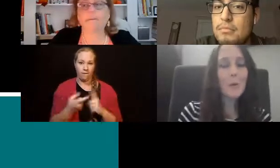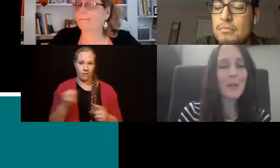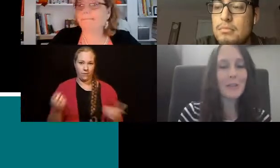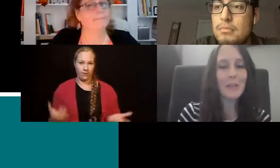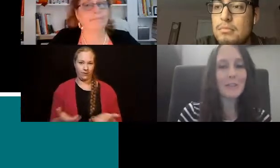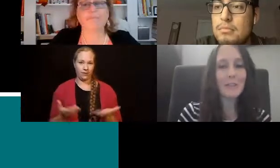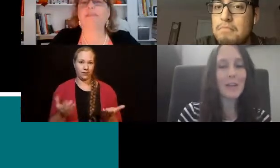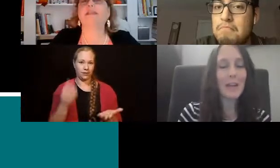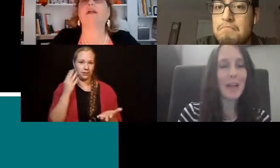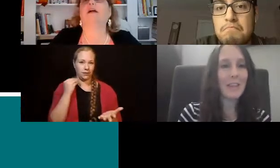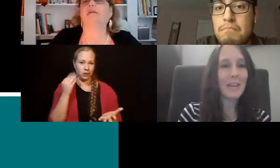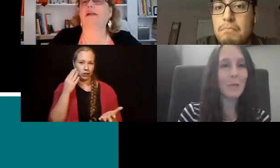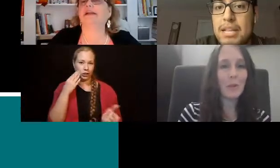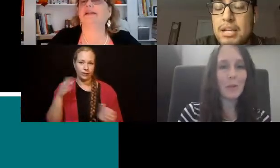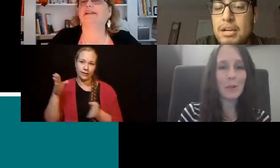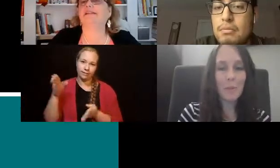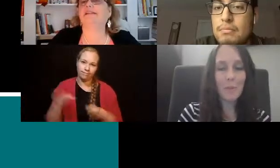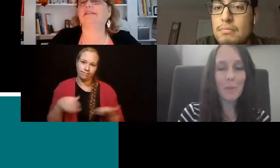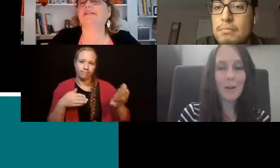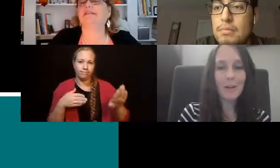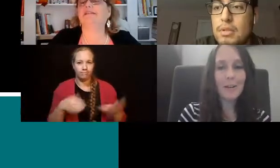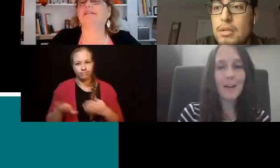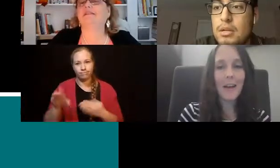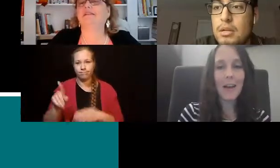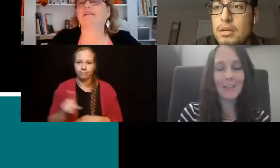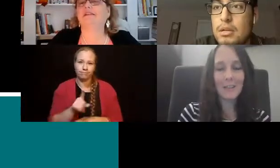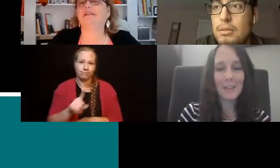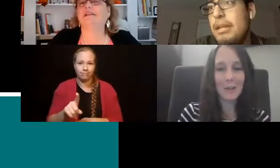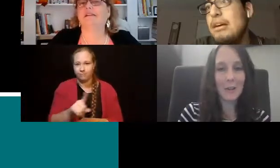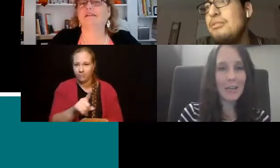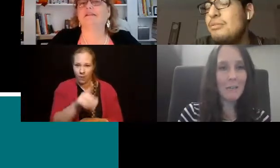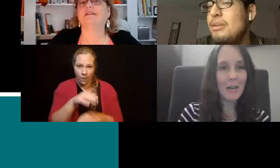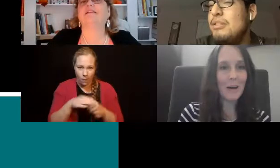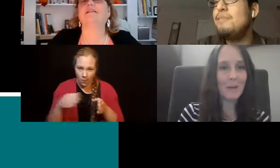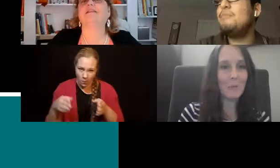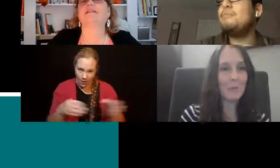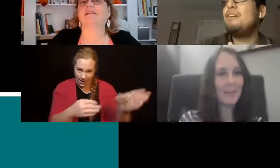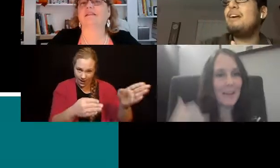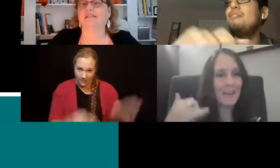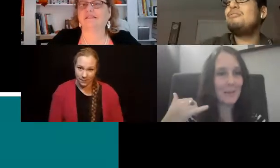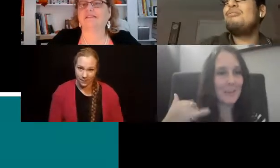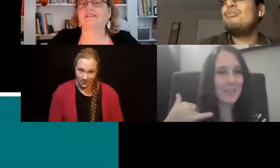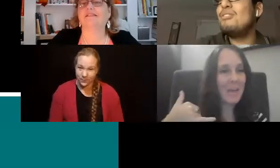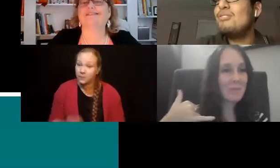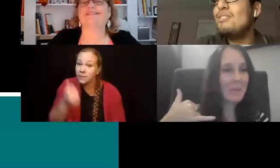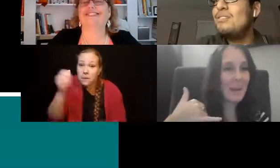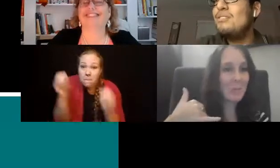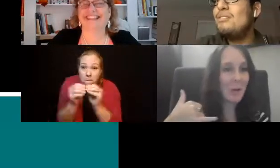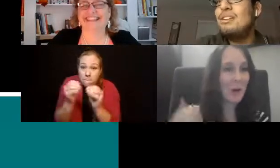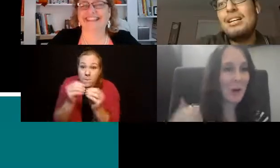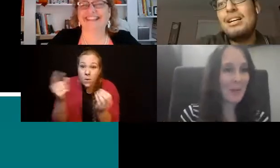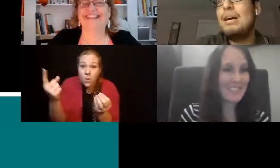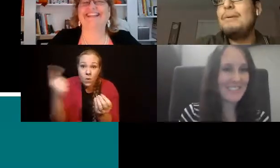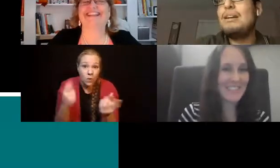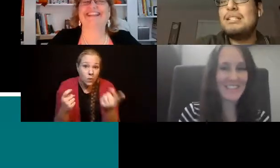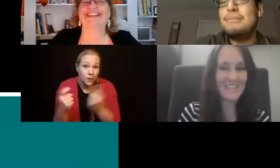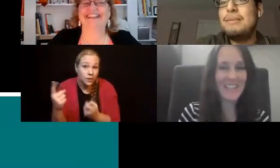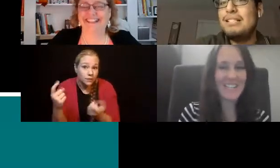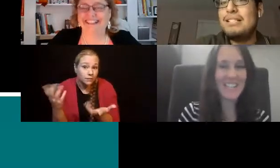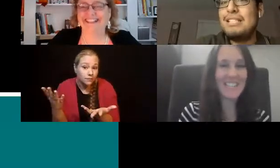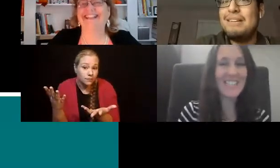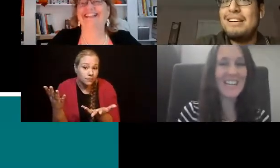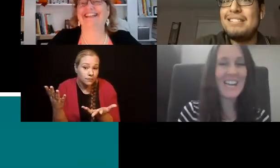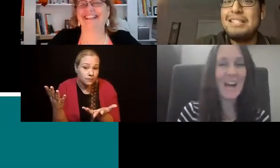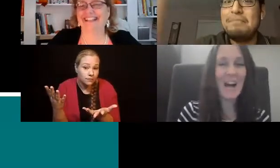No other questions, but I think with your number and your email, you will be getting those 10 p.m. calls,